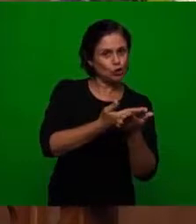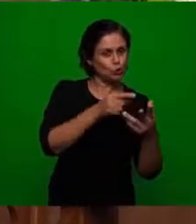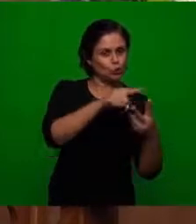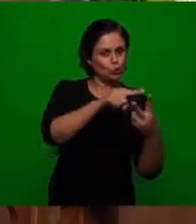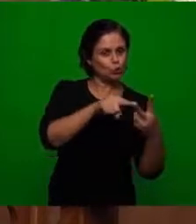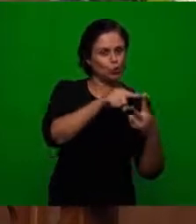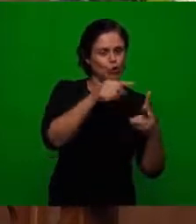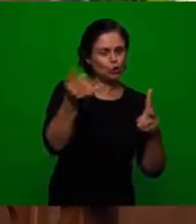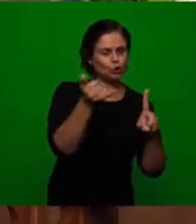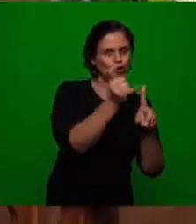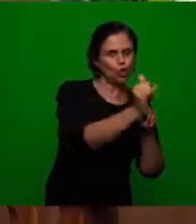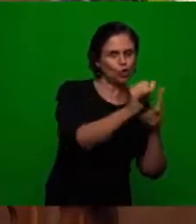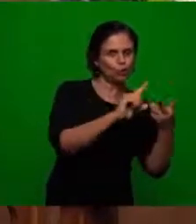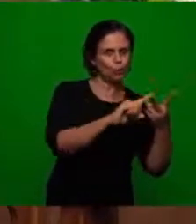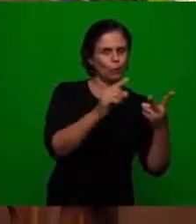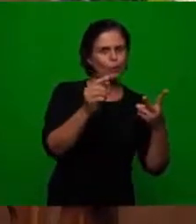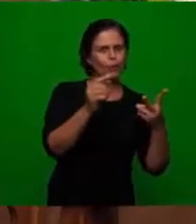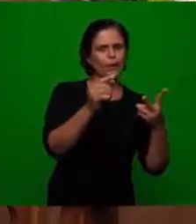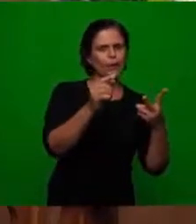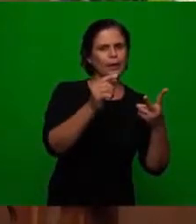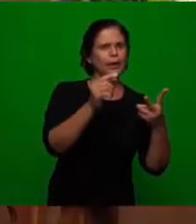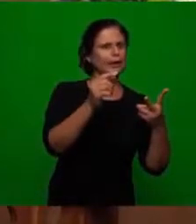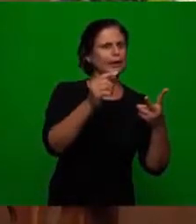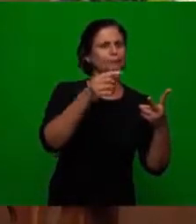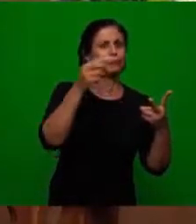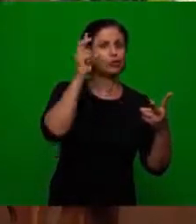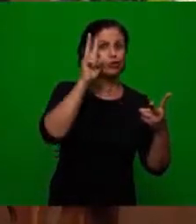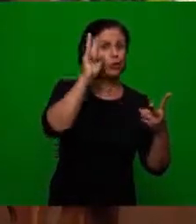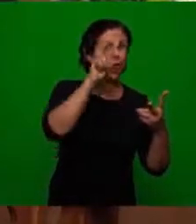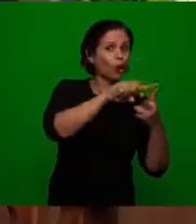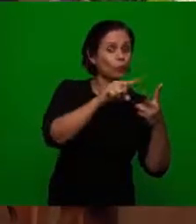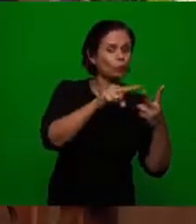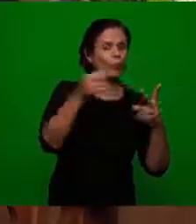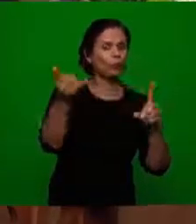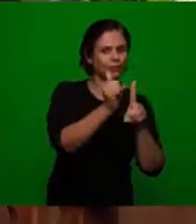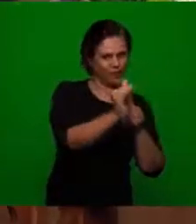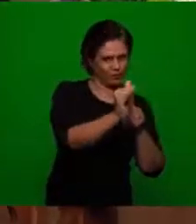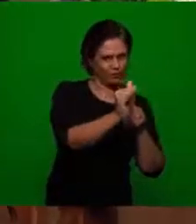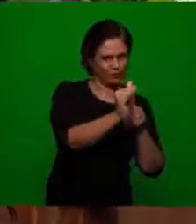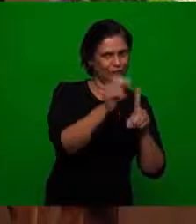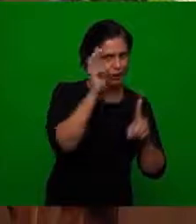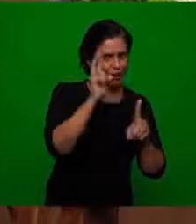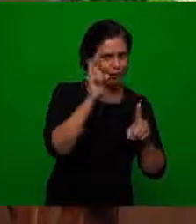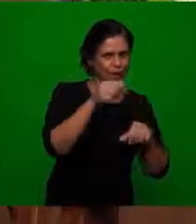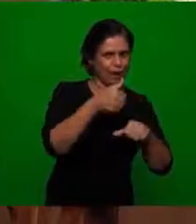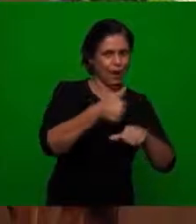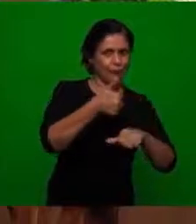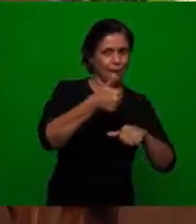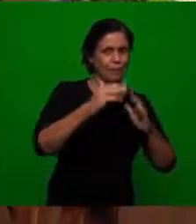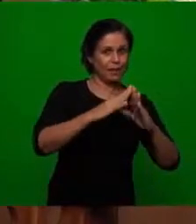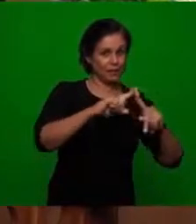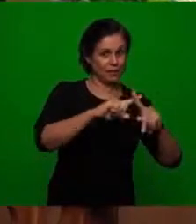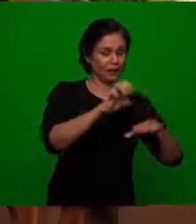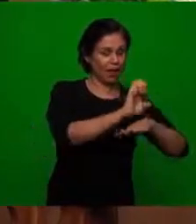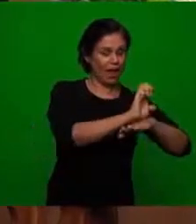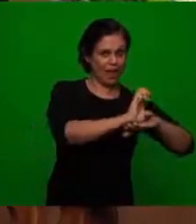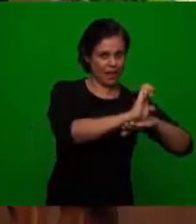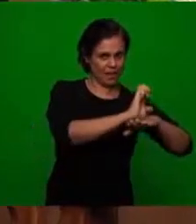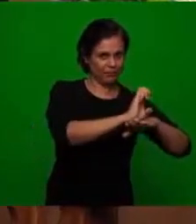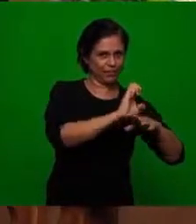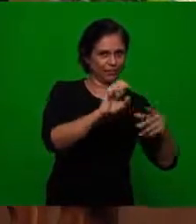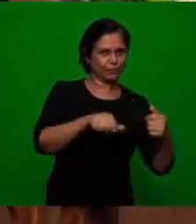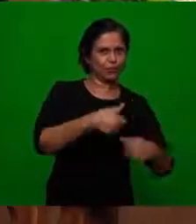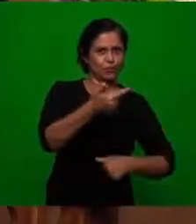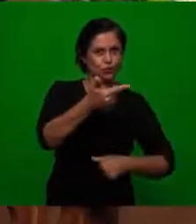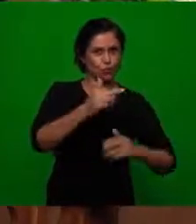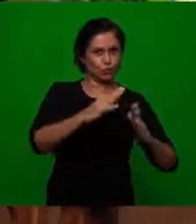study and prophetic study of the existence of those churches. And the first church was the Church of Ephesus, the second church of Smyrna.